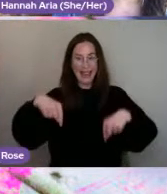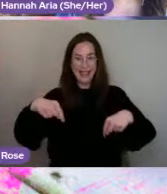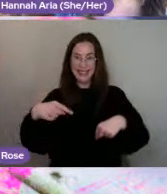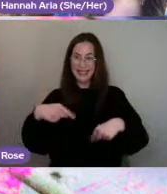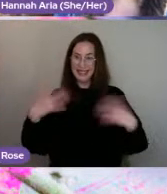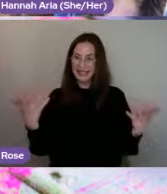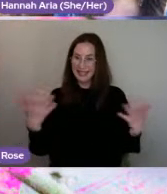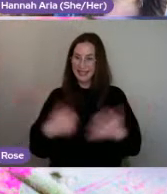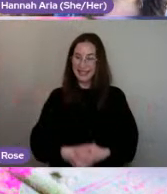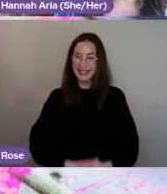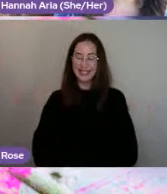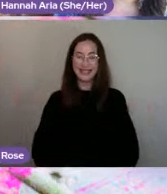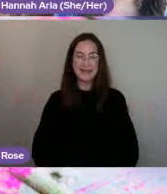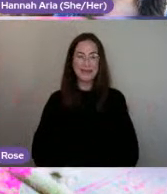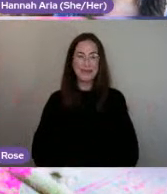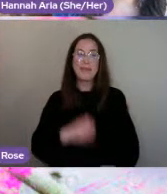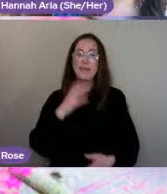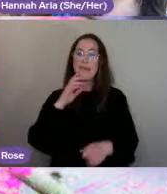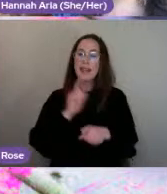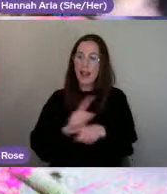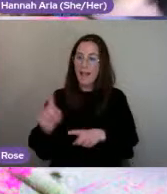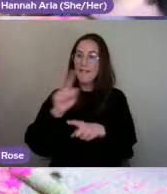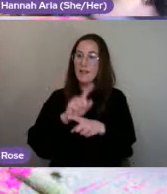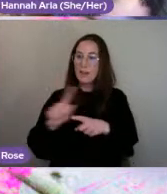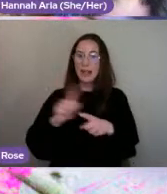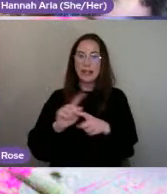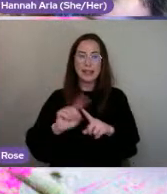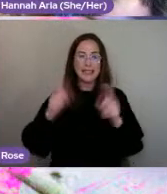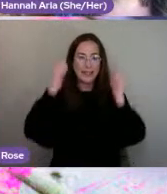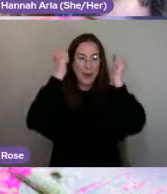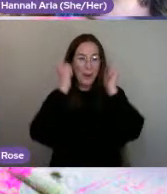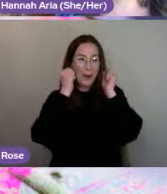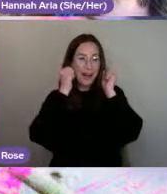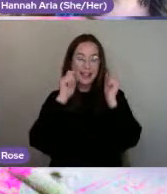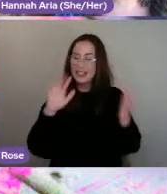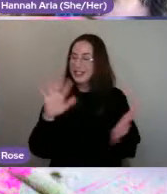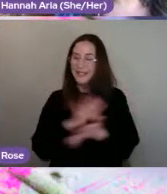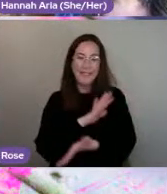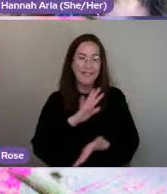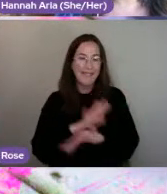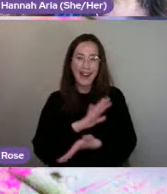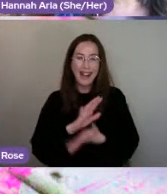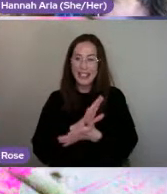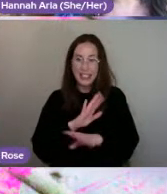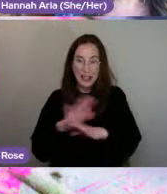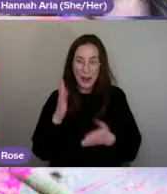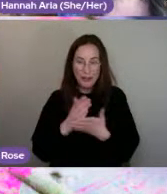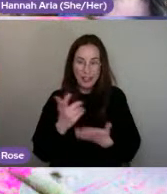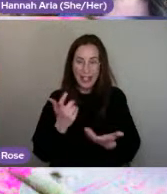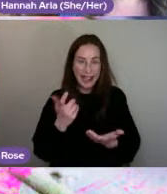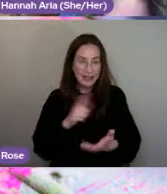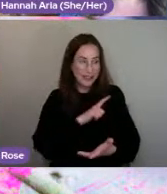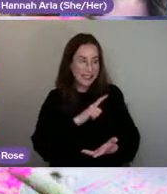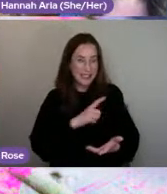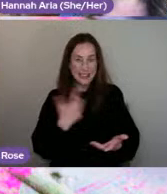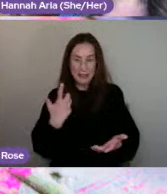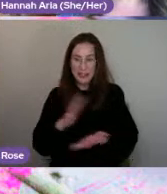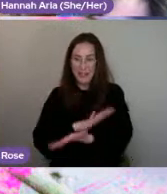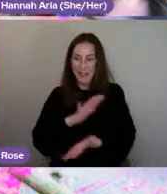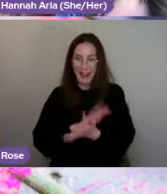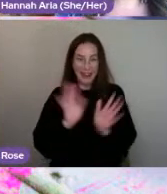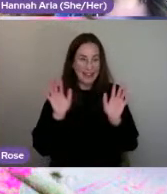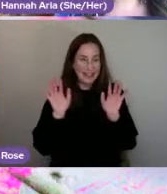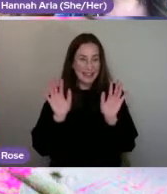And every week I have a different wig on just for fun, for no real reason, just because it's fun to do.